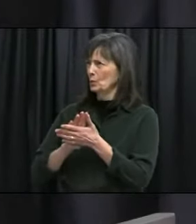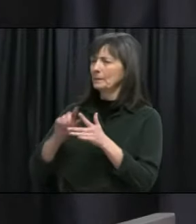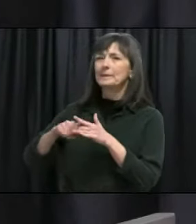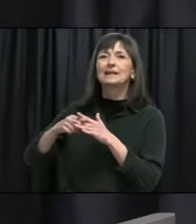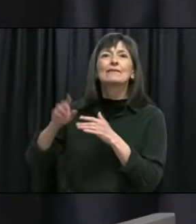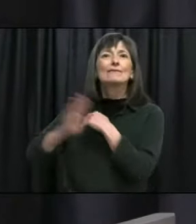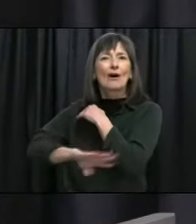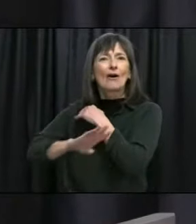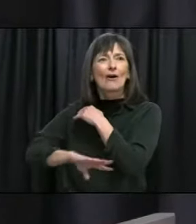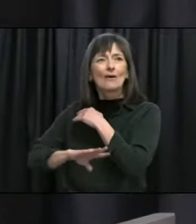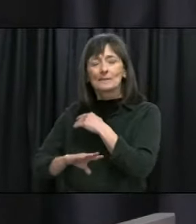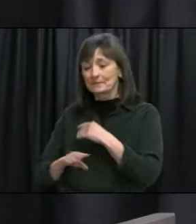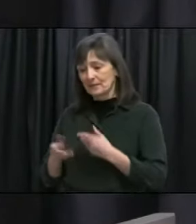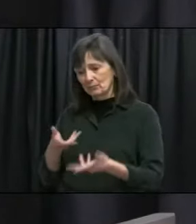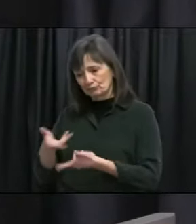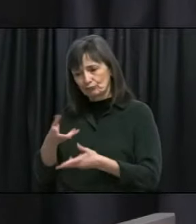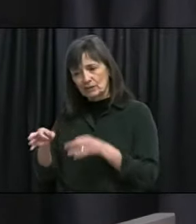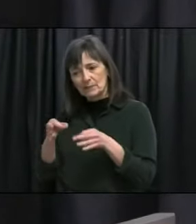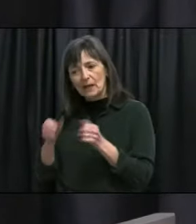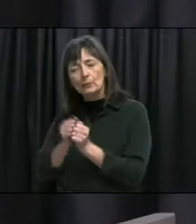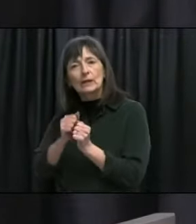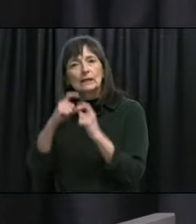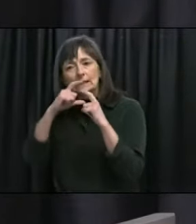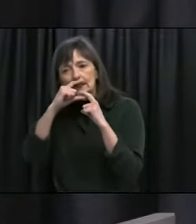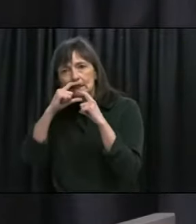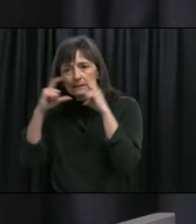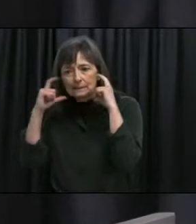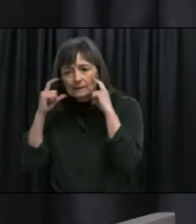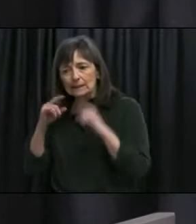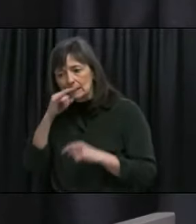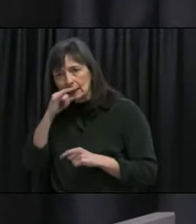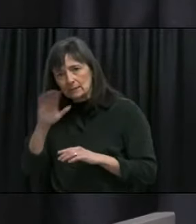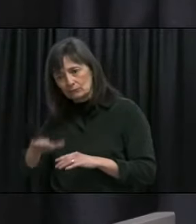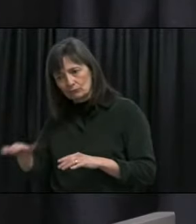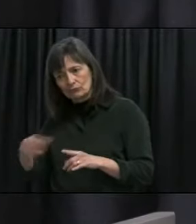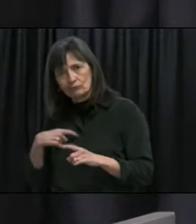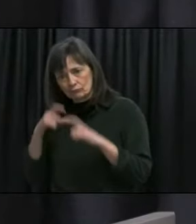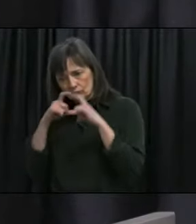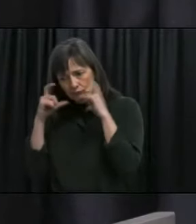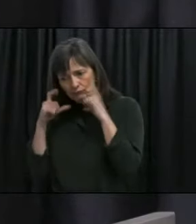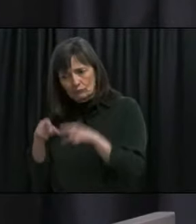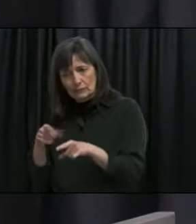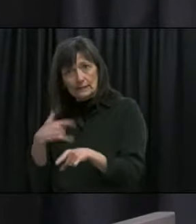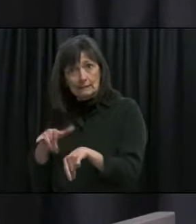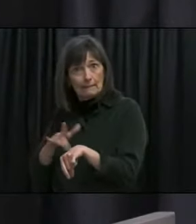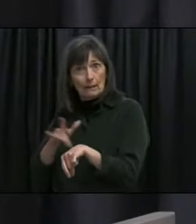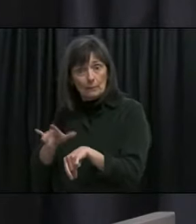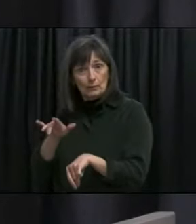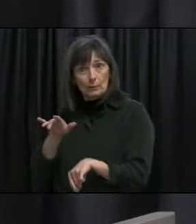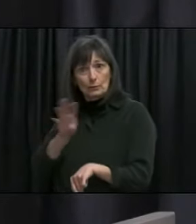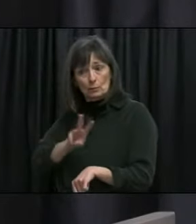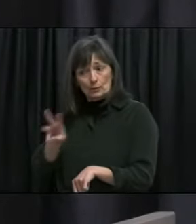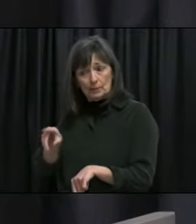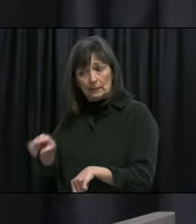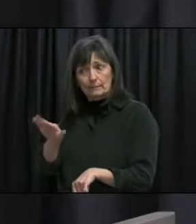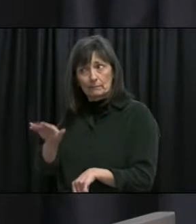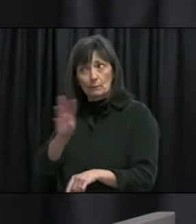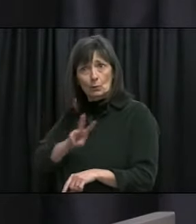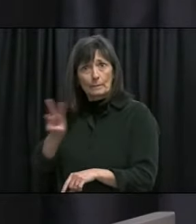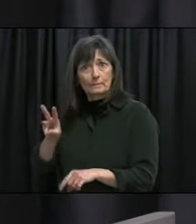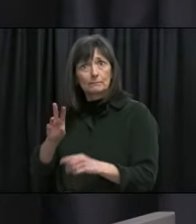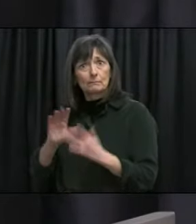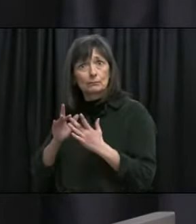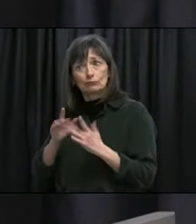school year that talked to children and how to wear masks so and as far as I know those are still available on our website